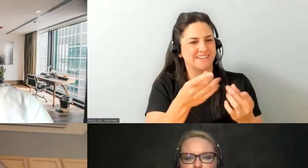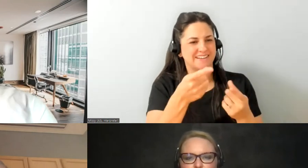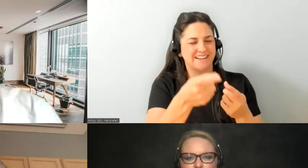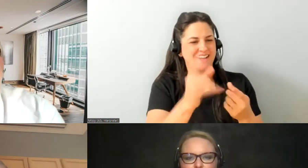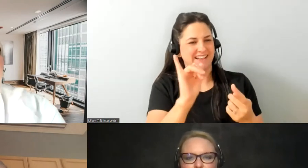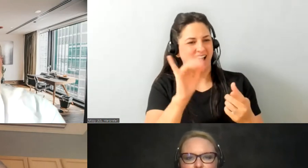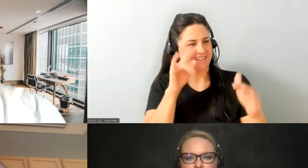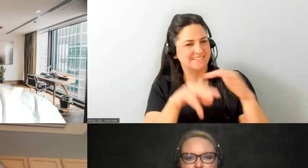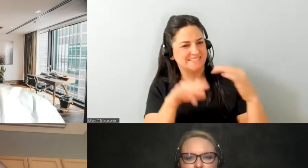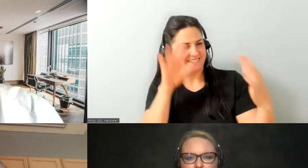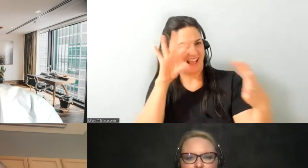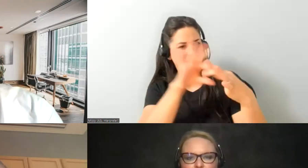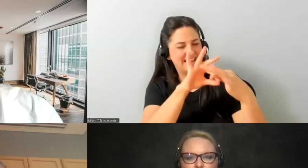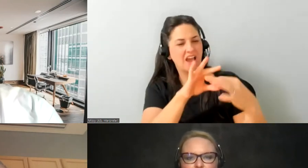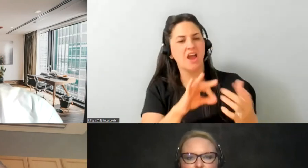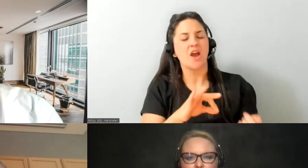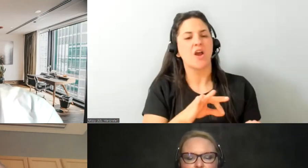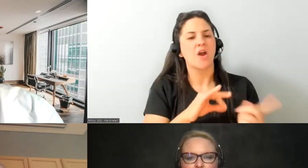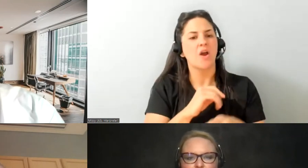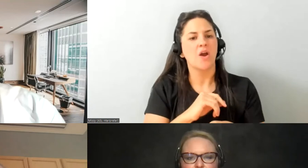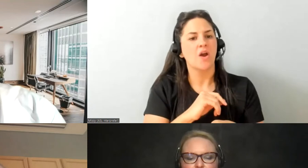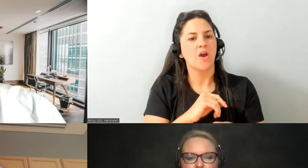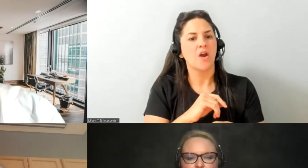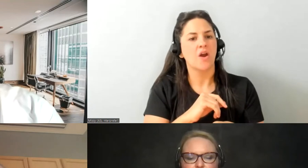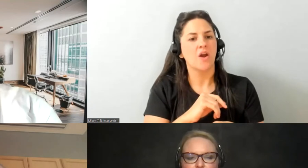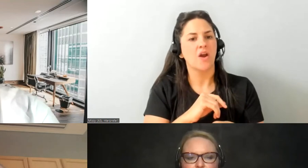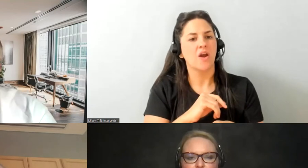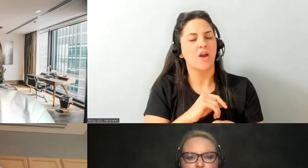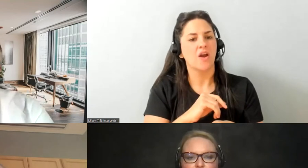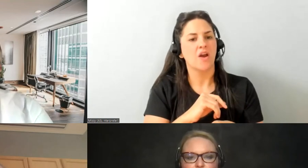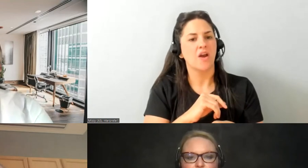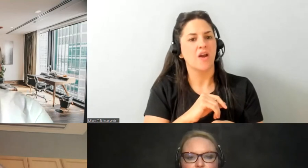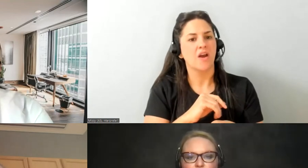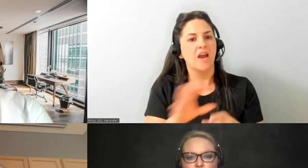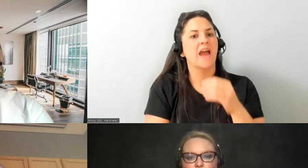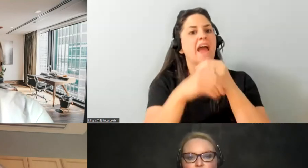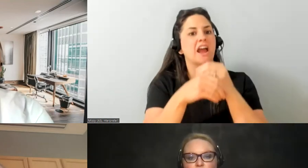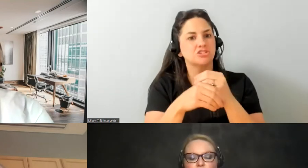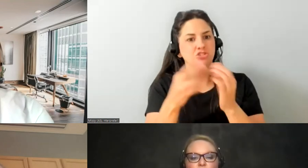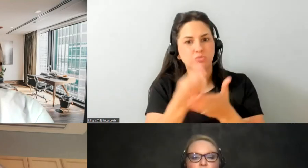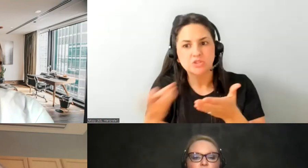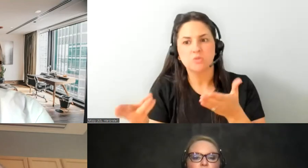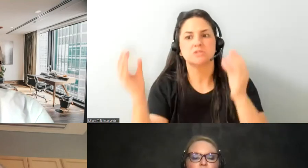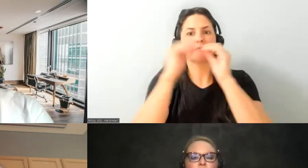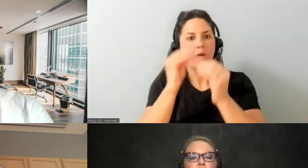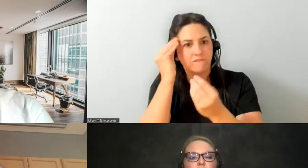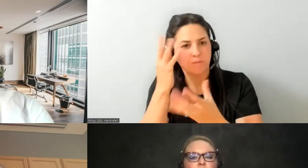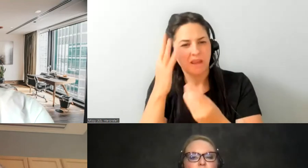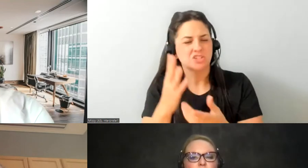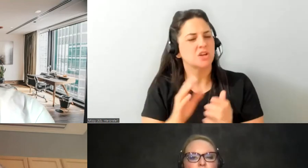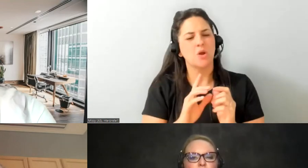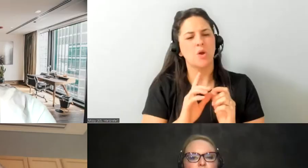keenan where would you point people towards as extra advice resources and information to say okay